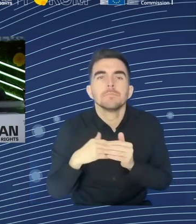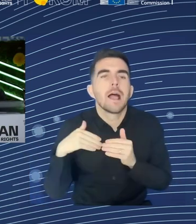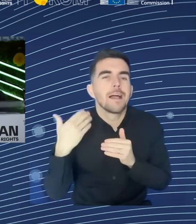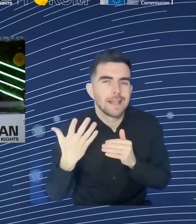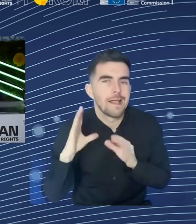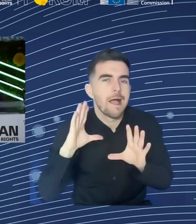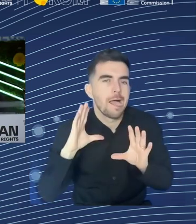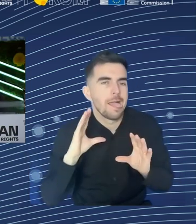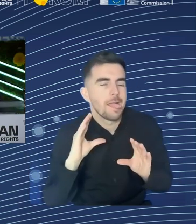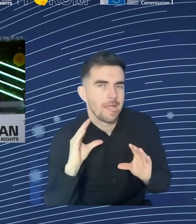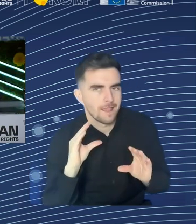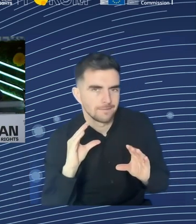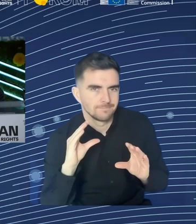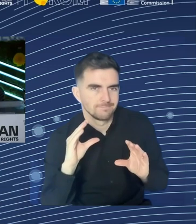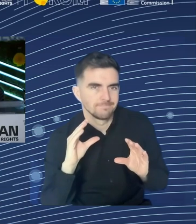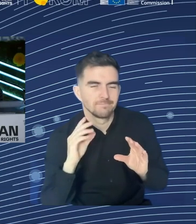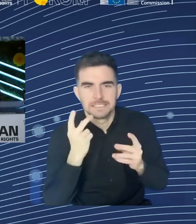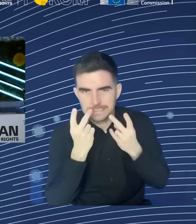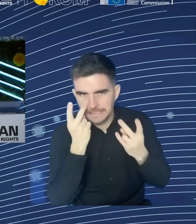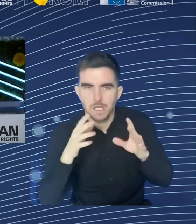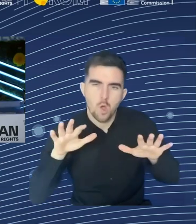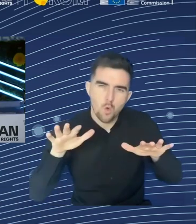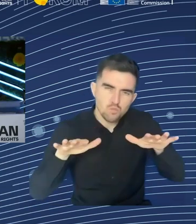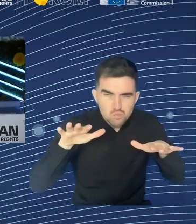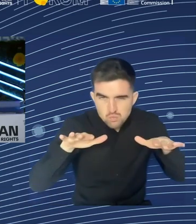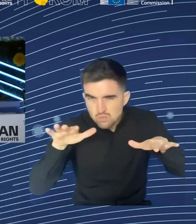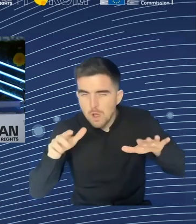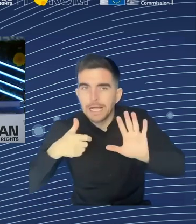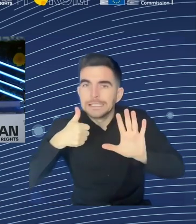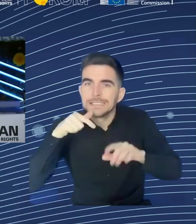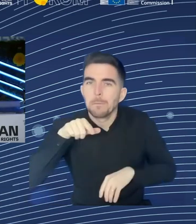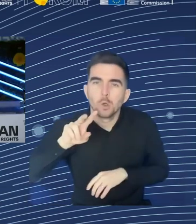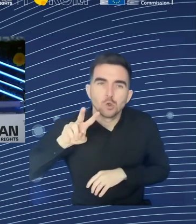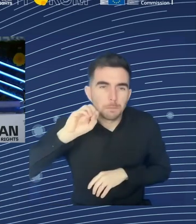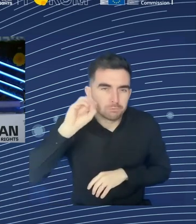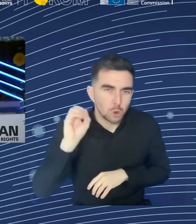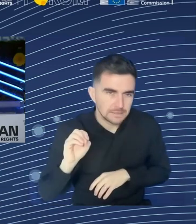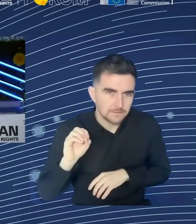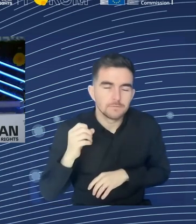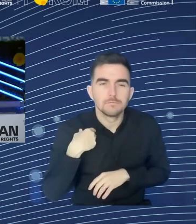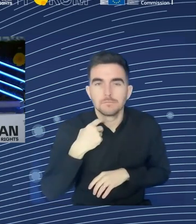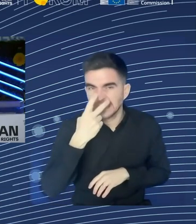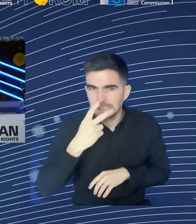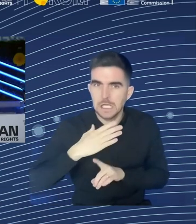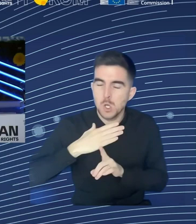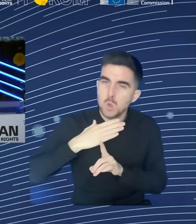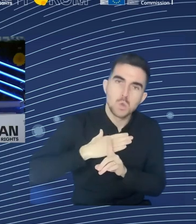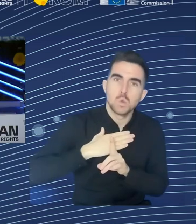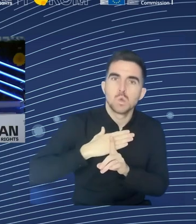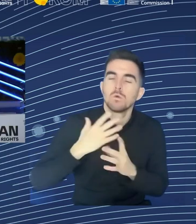of low unemployment, really very low unemployment rate is stabilizing. We see some moderate